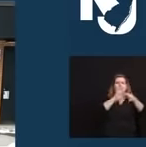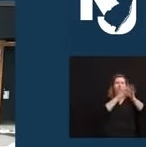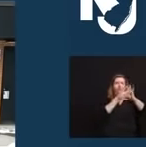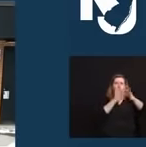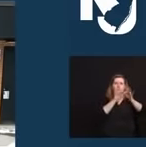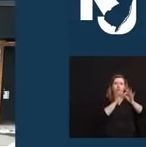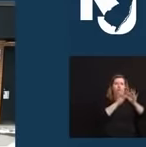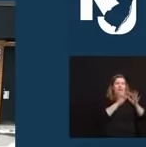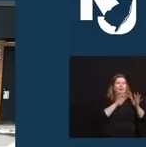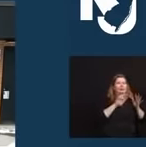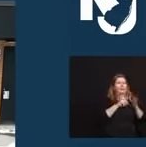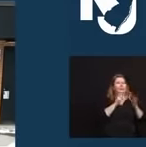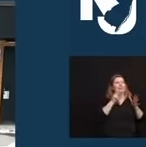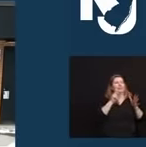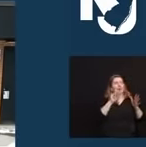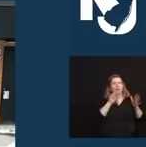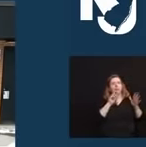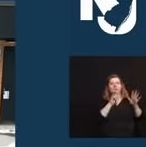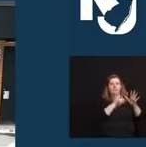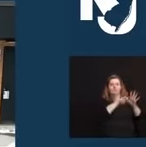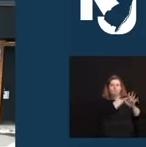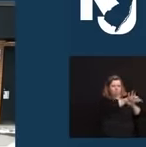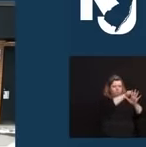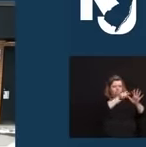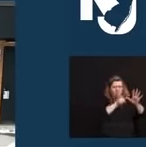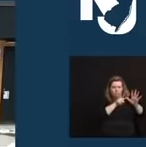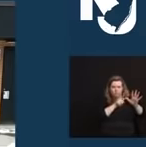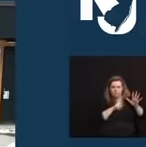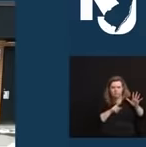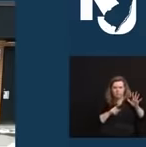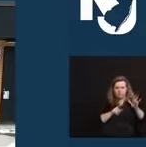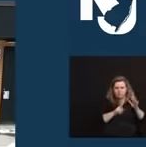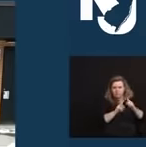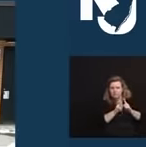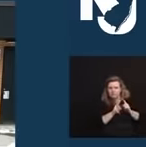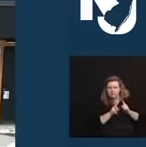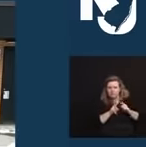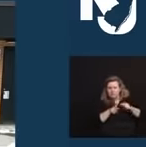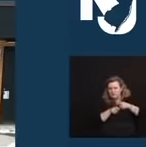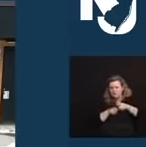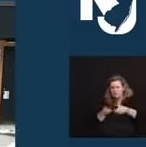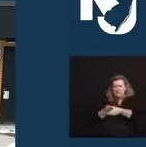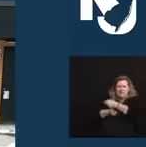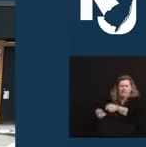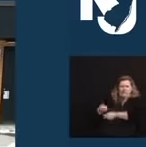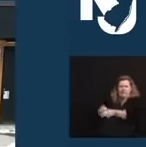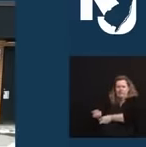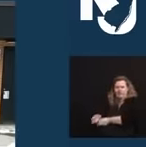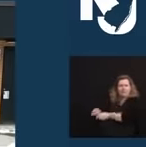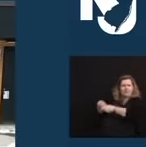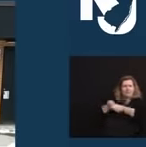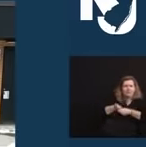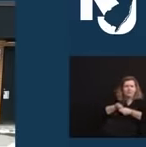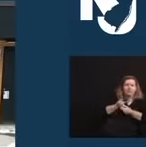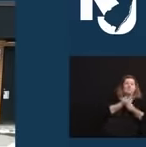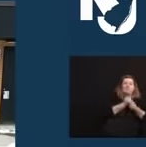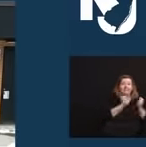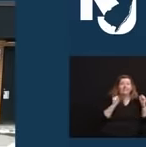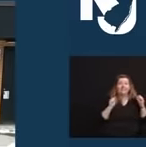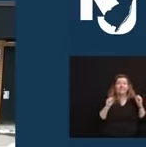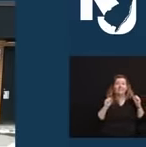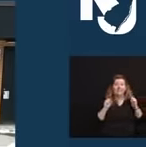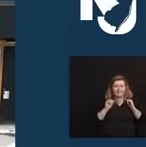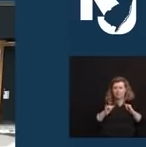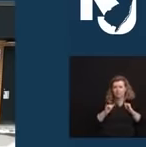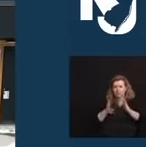at its head and waded into the water, reaching the children and pulling them back to safety and then staying with them to help warm them up before their